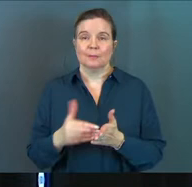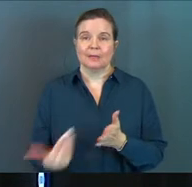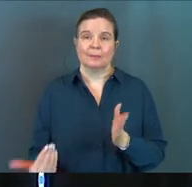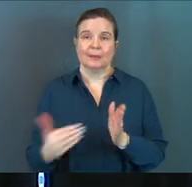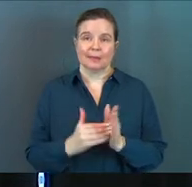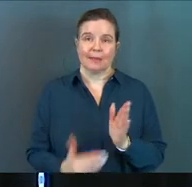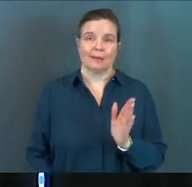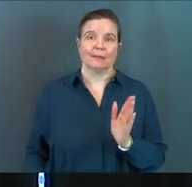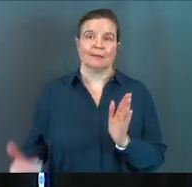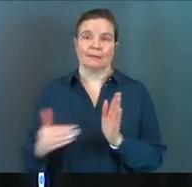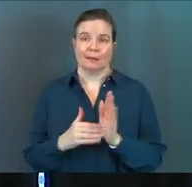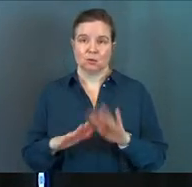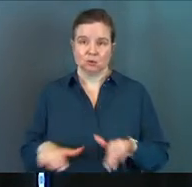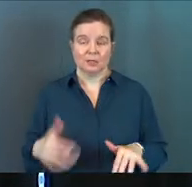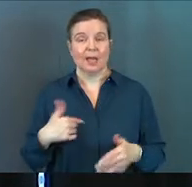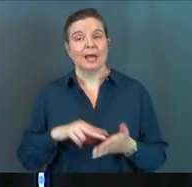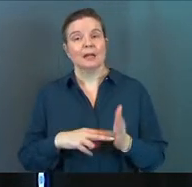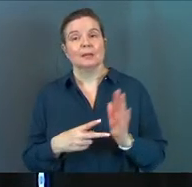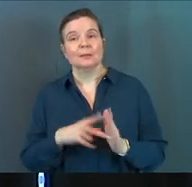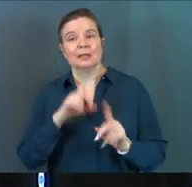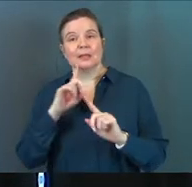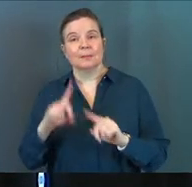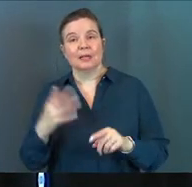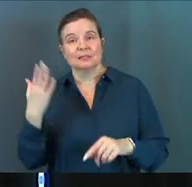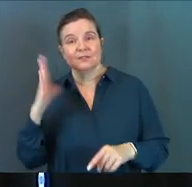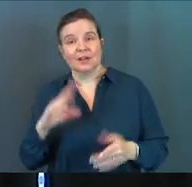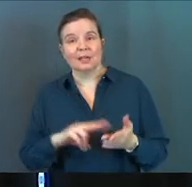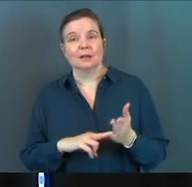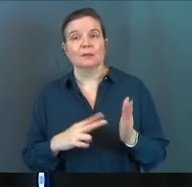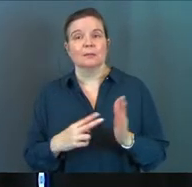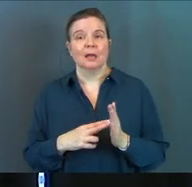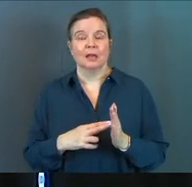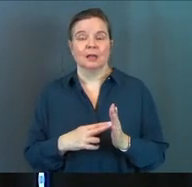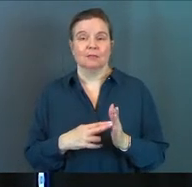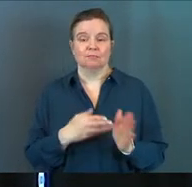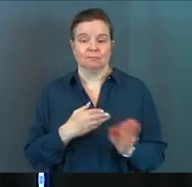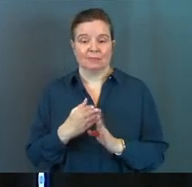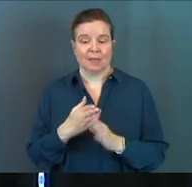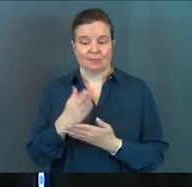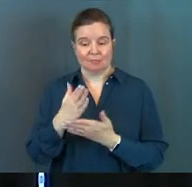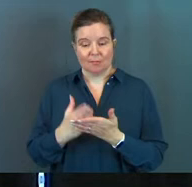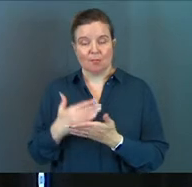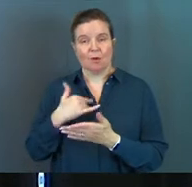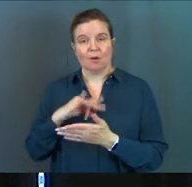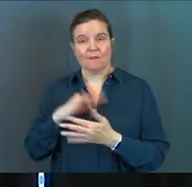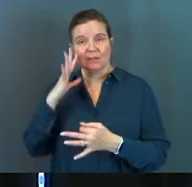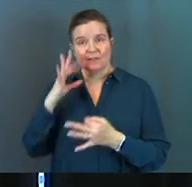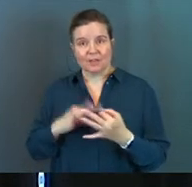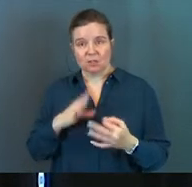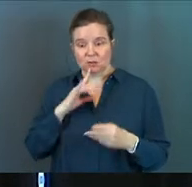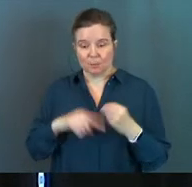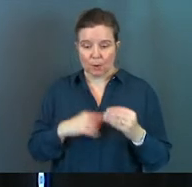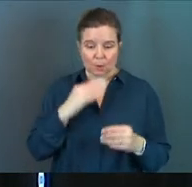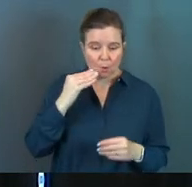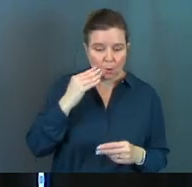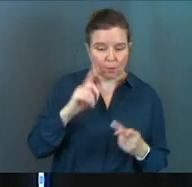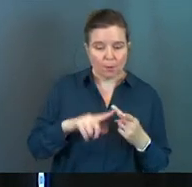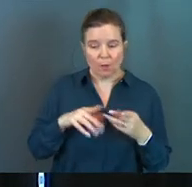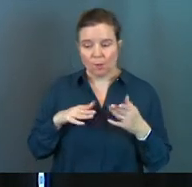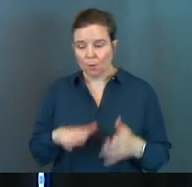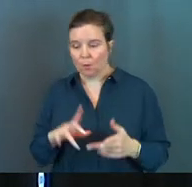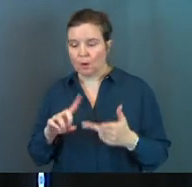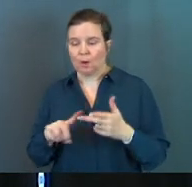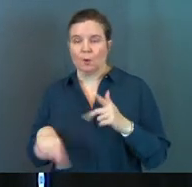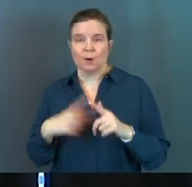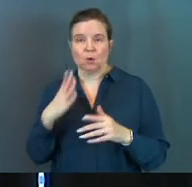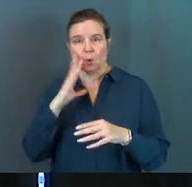them again and again to your children. And he means the commands of God. He means the core tenets of the faith. Talk about them when you're at home, and when you're on the road,